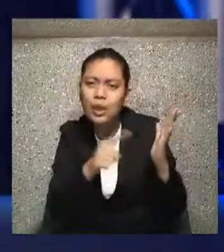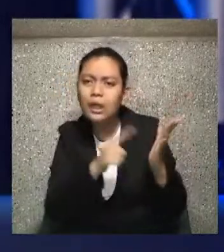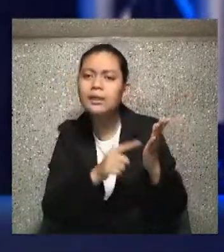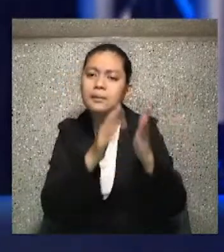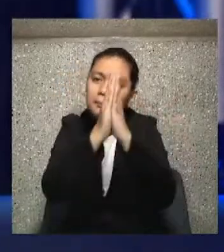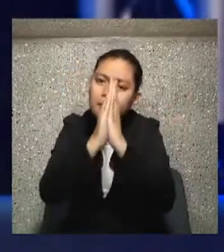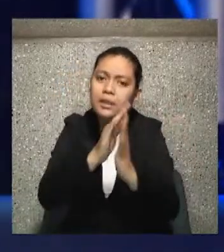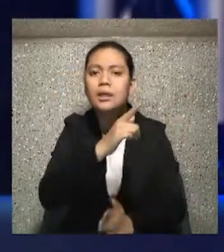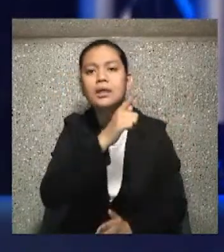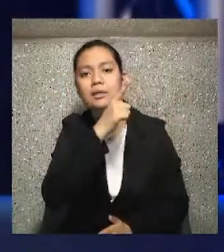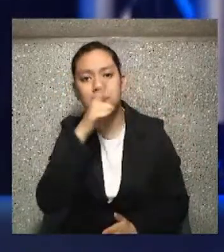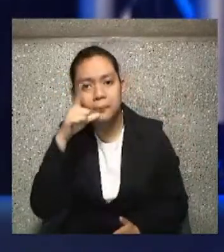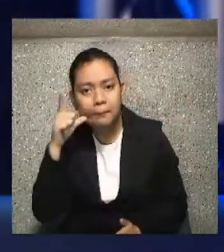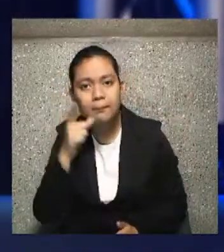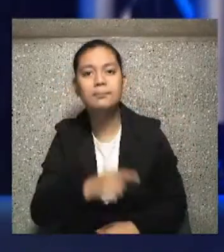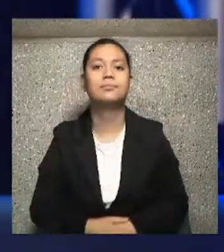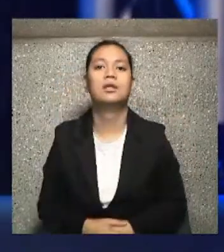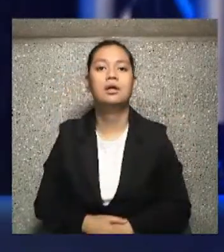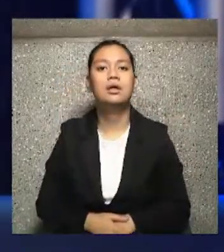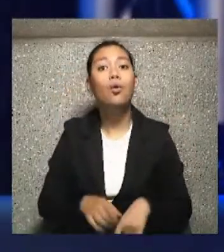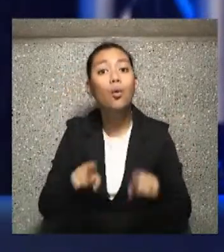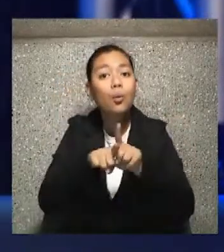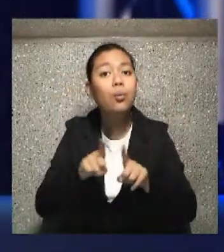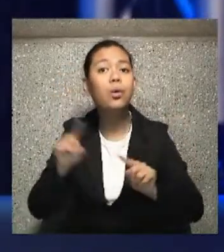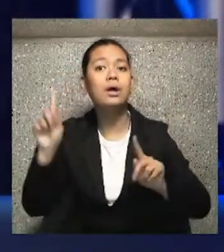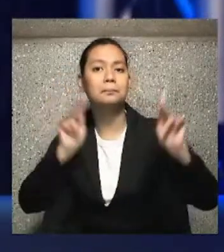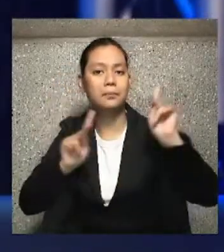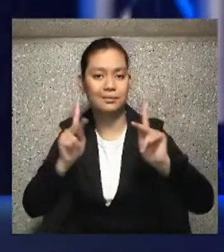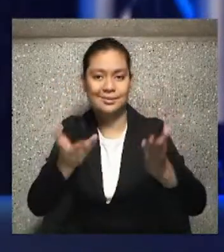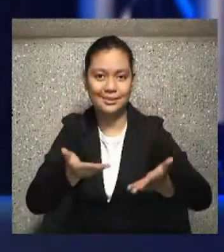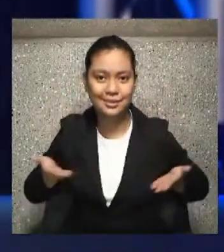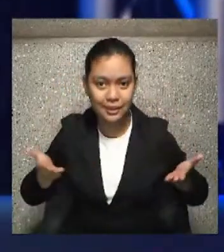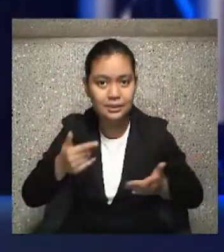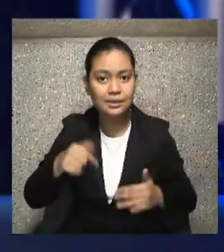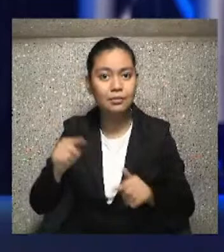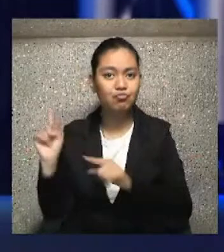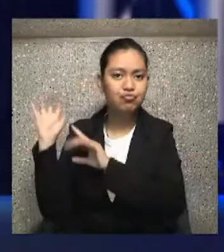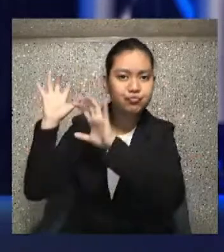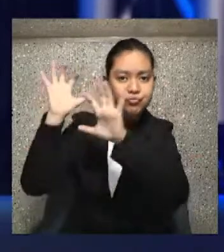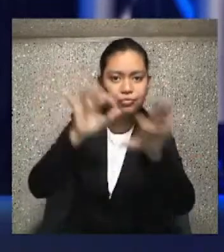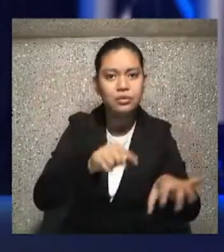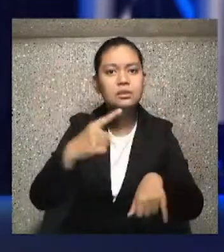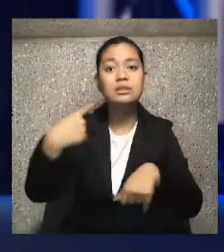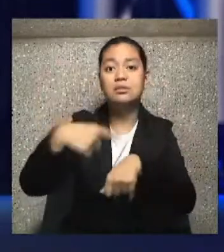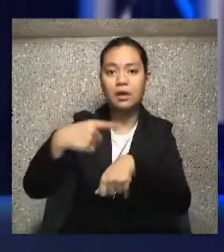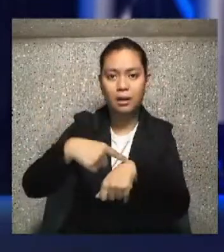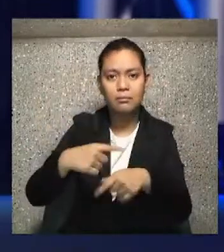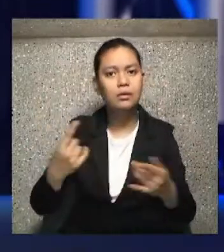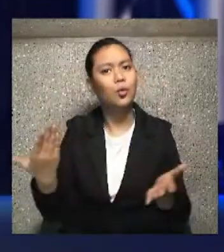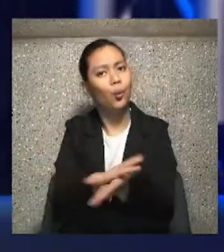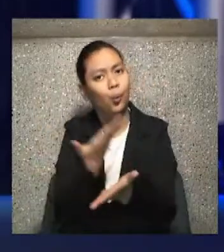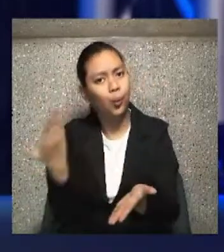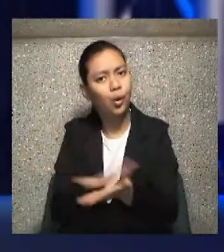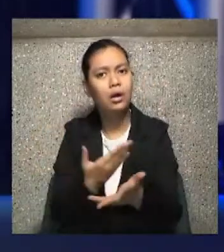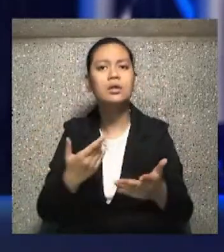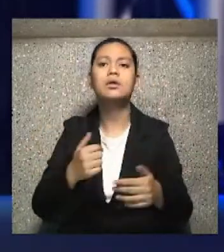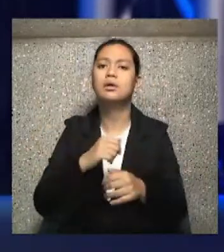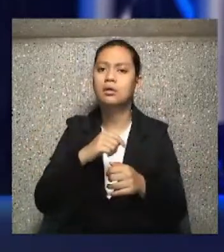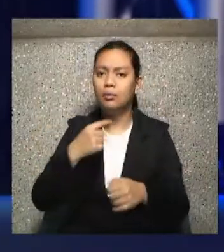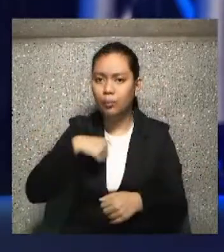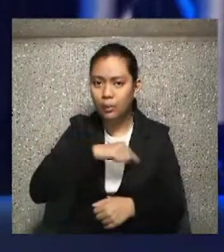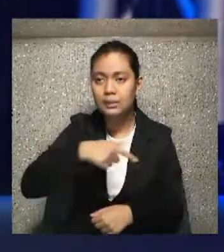us. But there are also people here who have been attending for the first time or new in their relationship with the Lord.